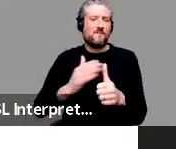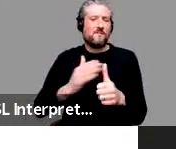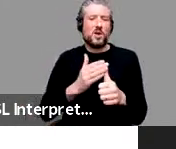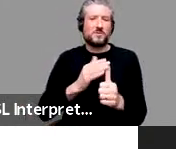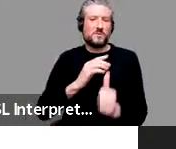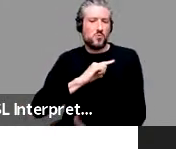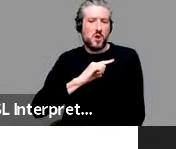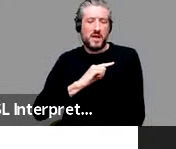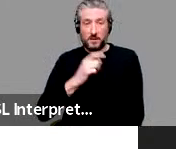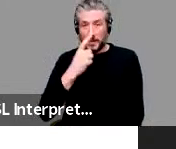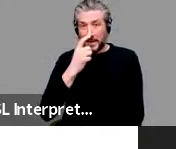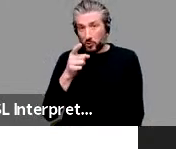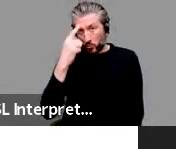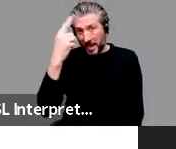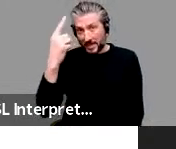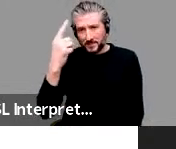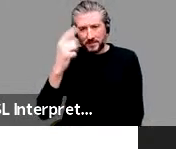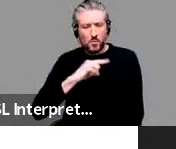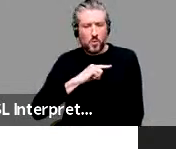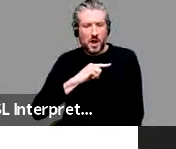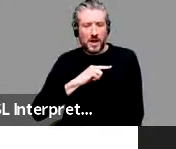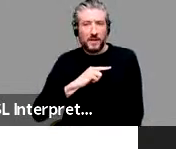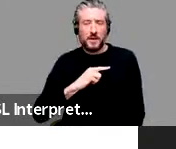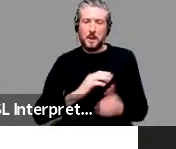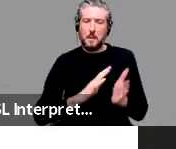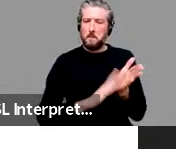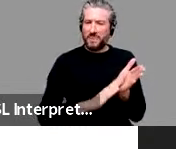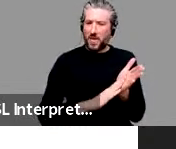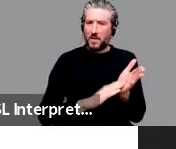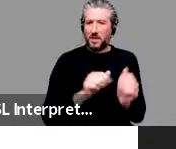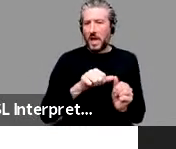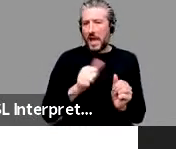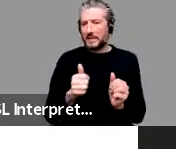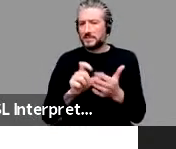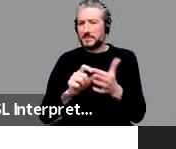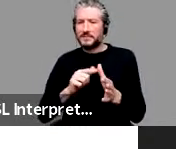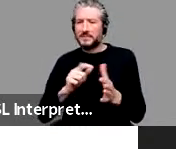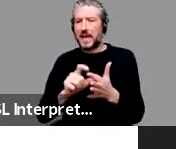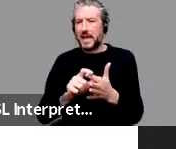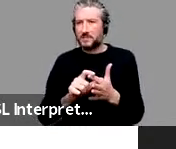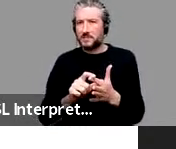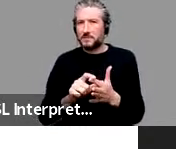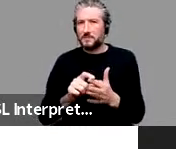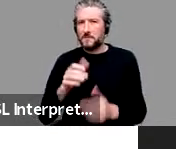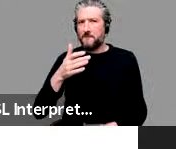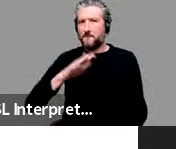can guess. Why did people say mother and dad or mother and daddy in 1910?